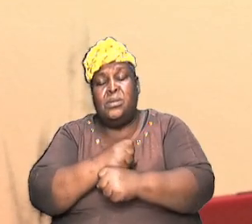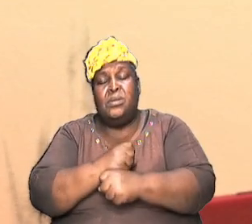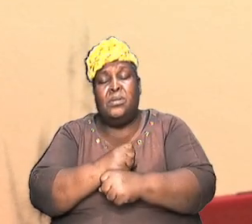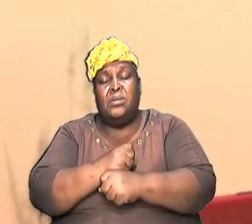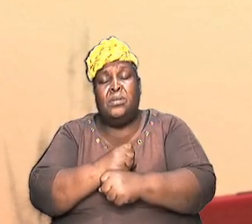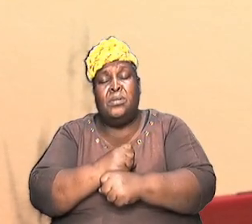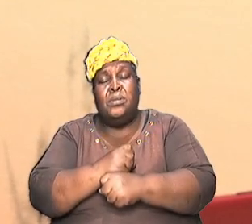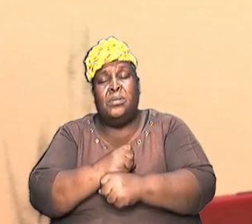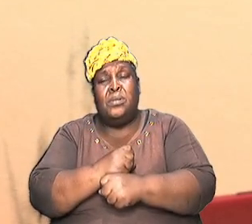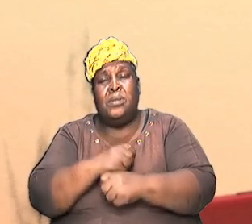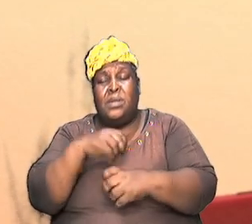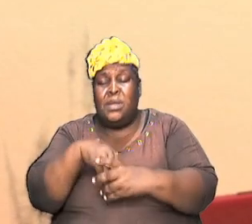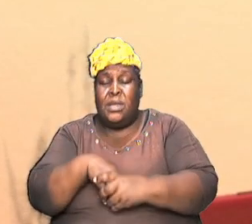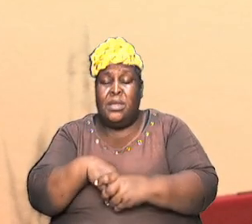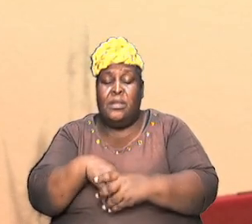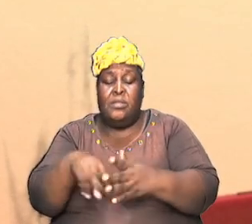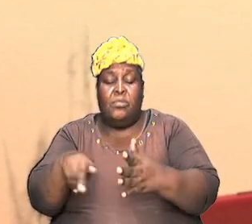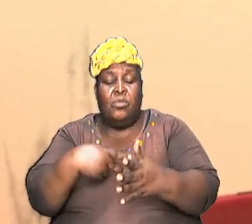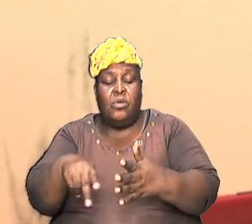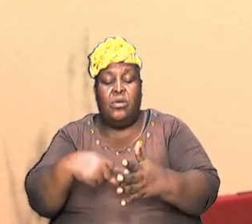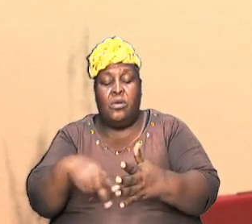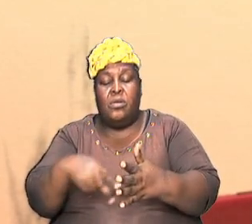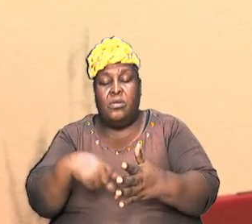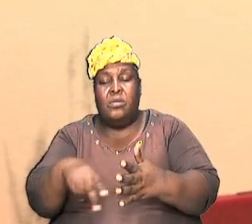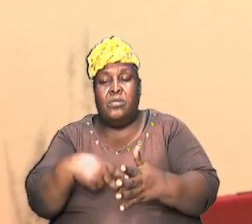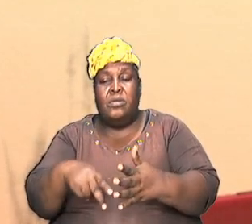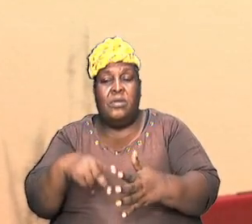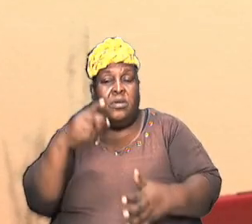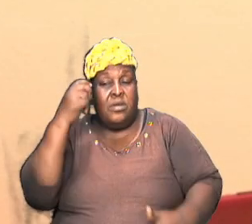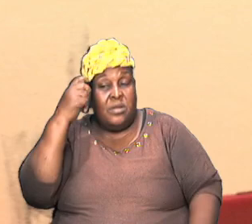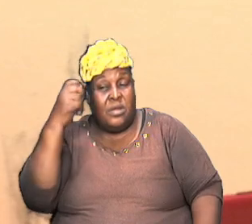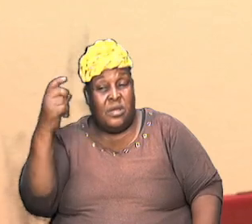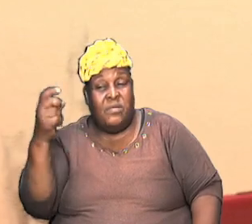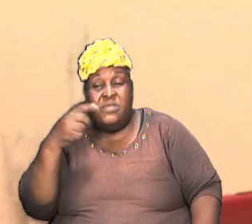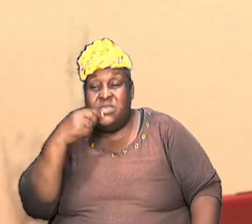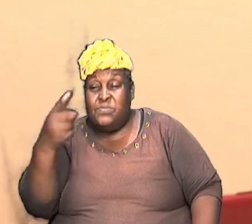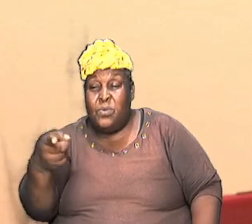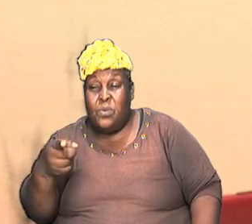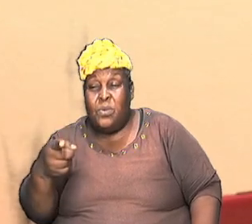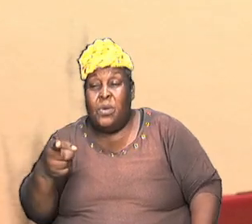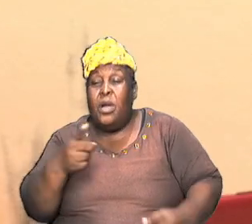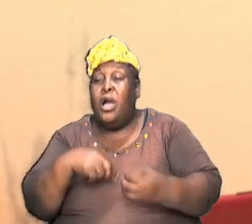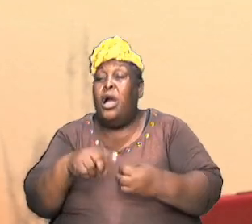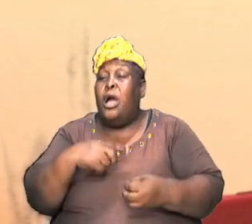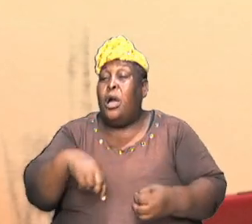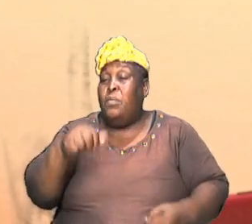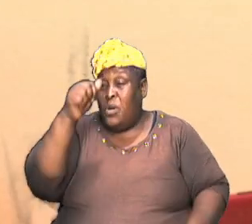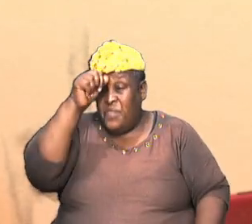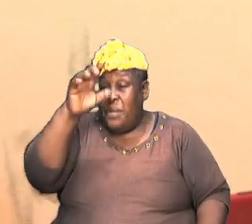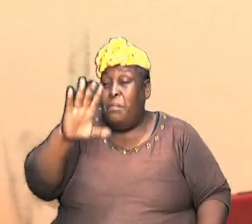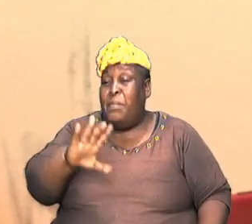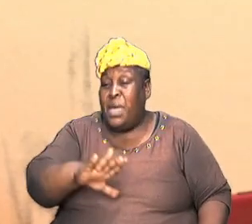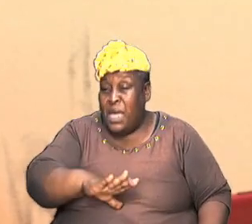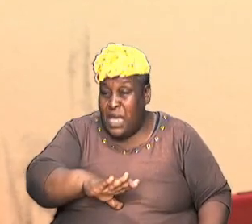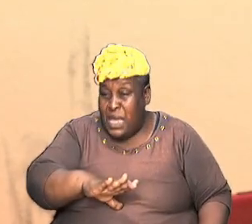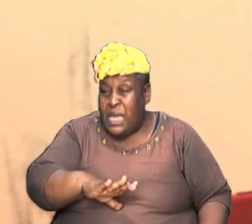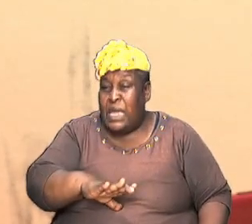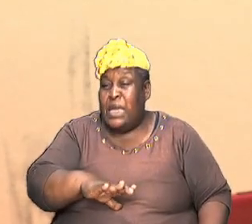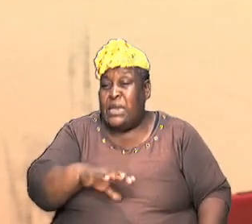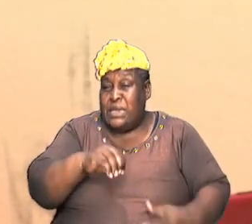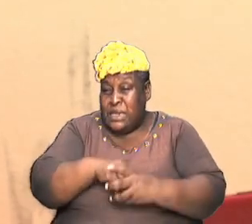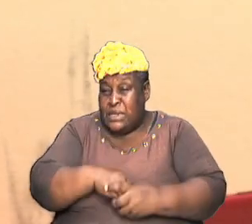in the book of Sam David spoke about the man that was in this particular